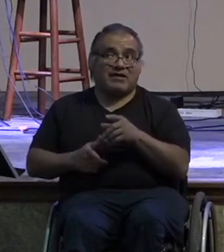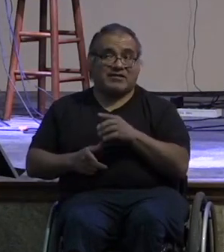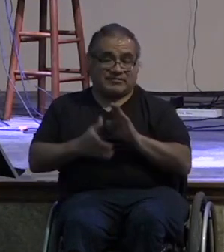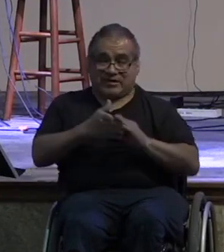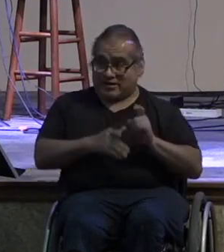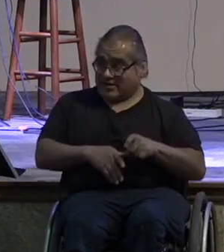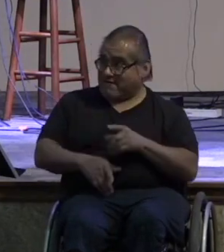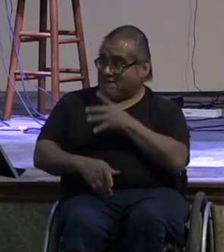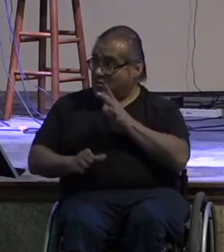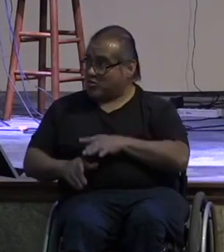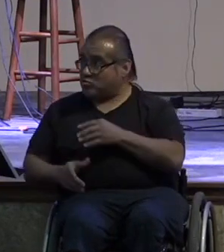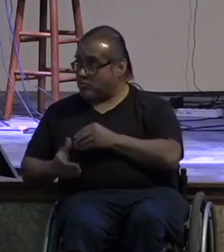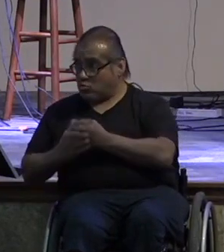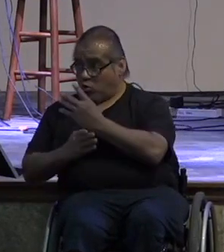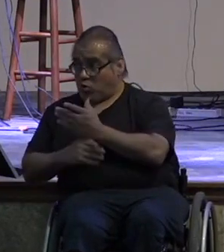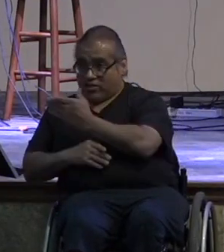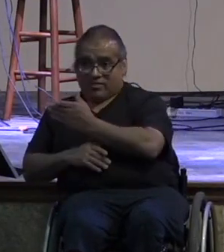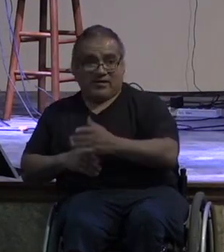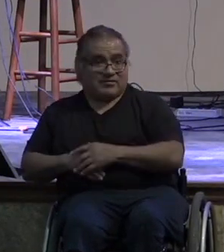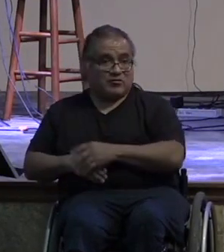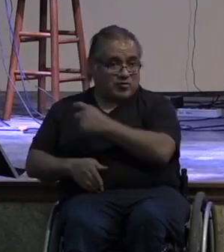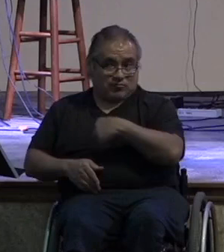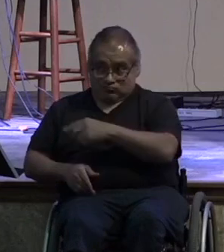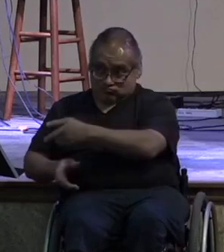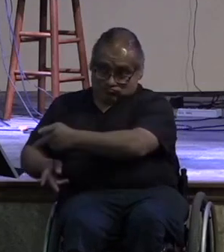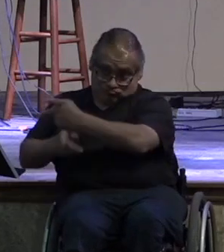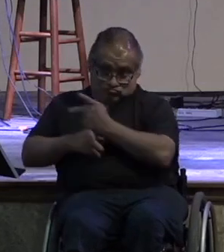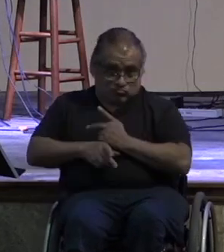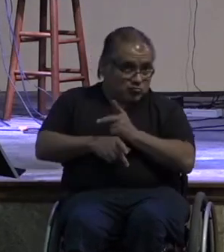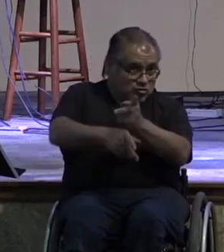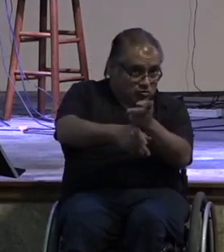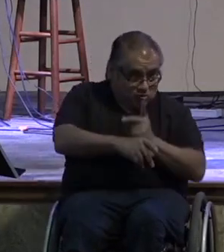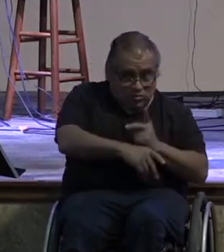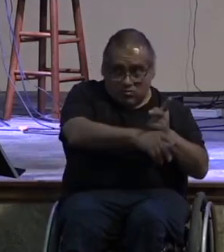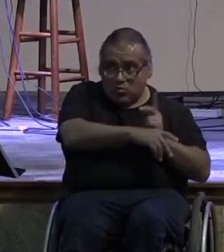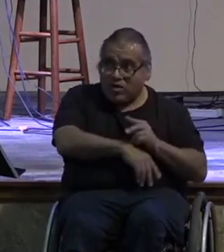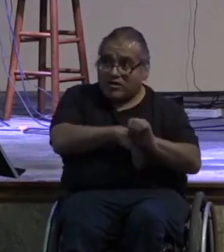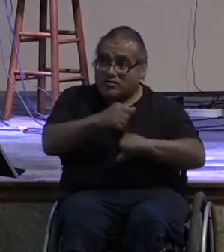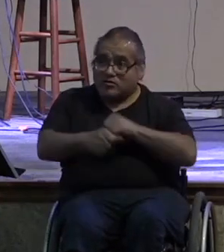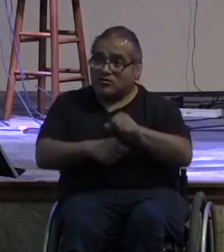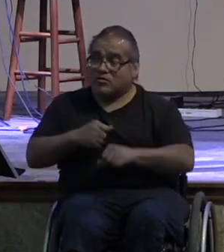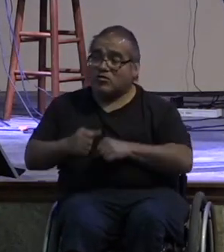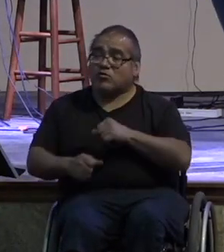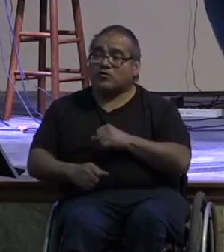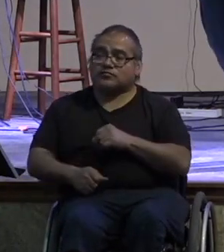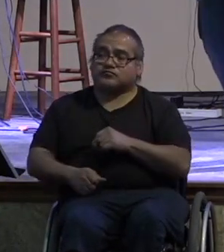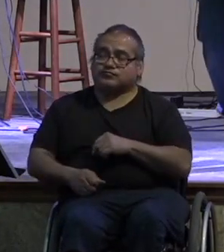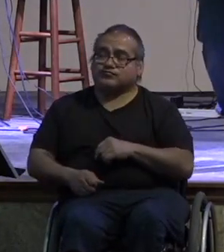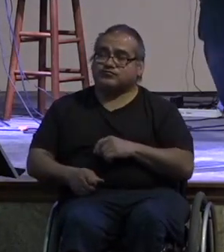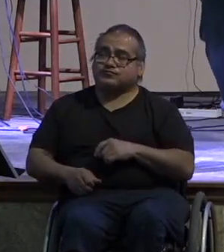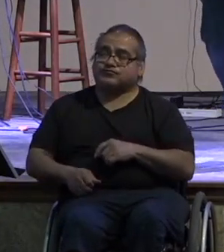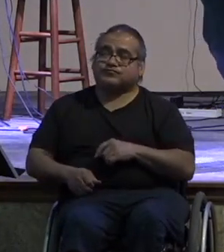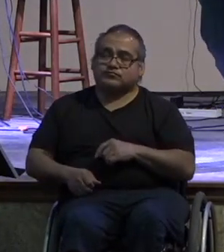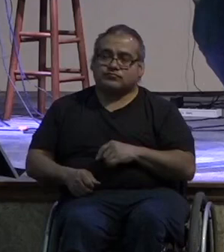products you can look at all of our consumer things that we rely on our computers we need the engineers to design them we need people to buy them we need people to